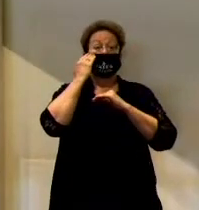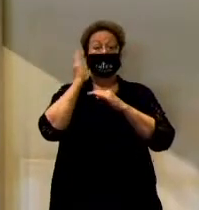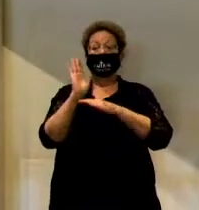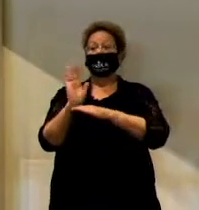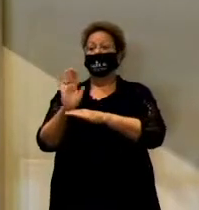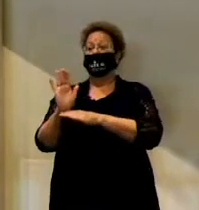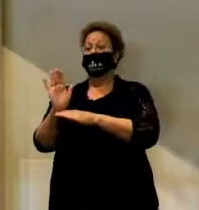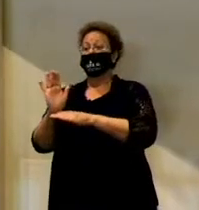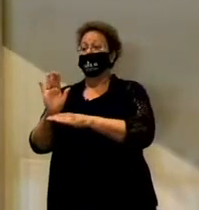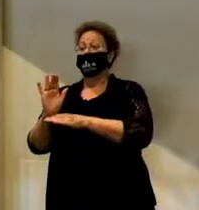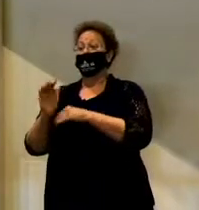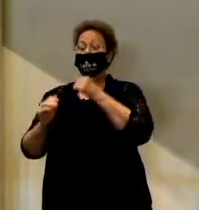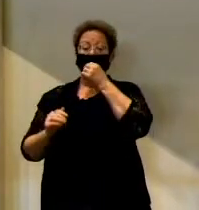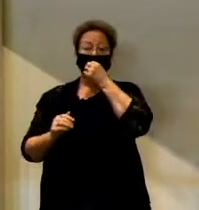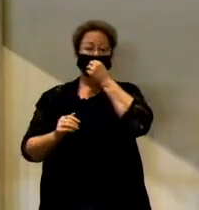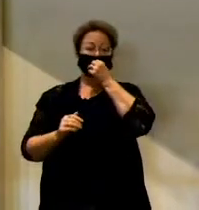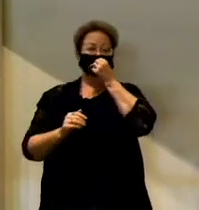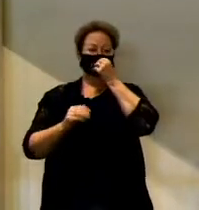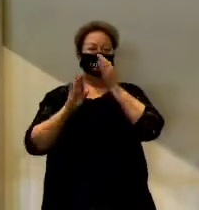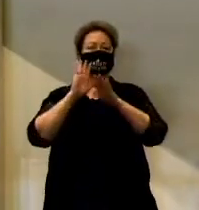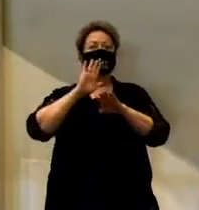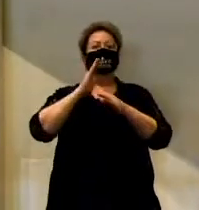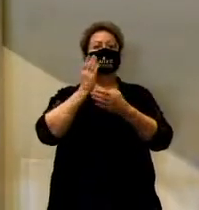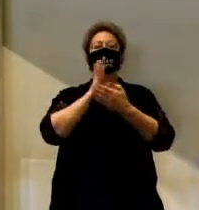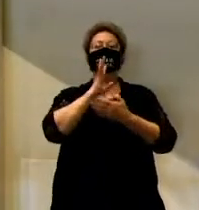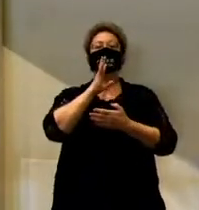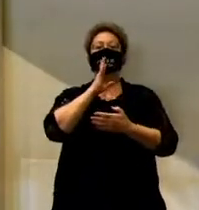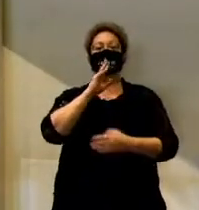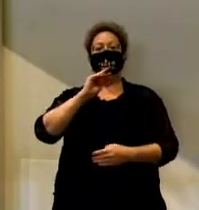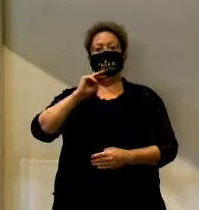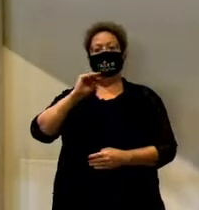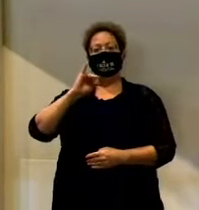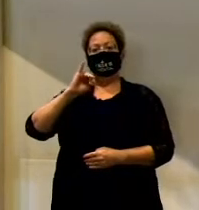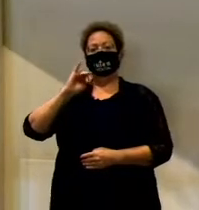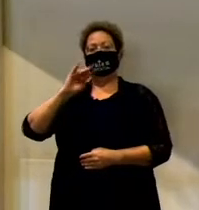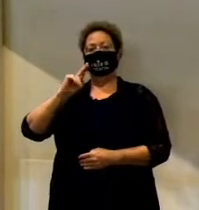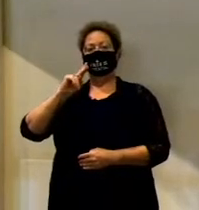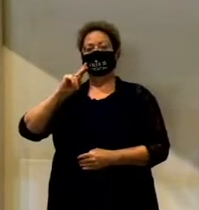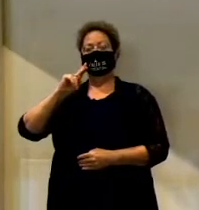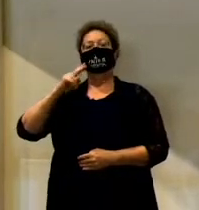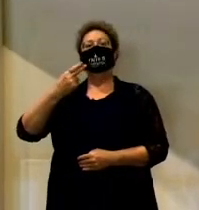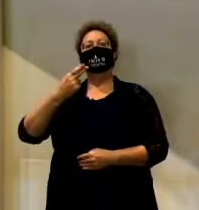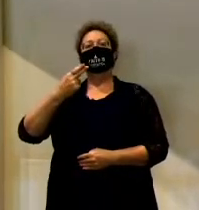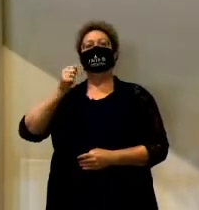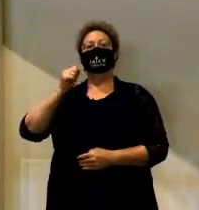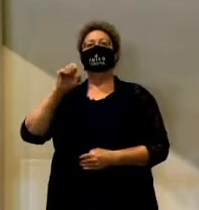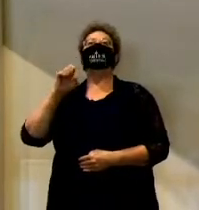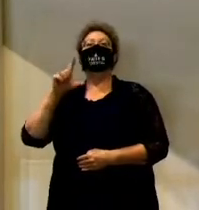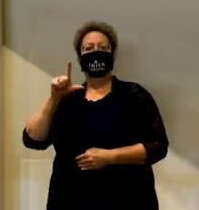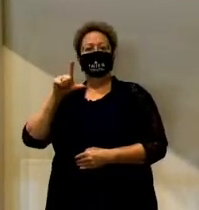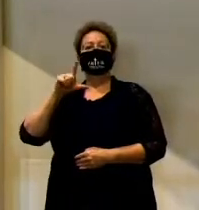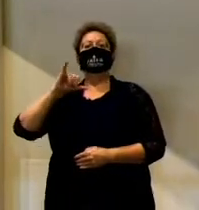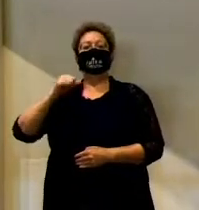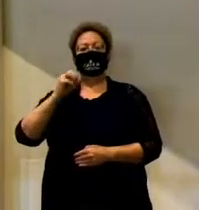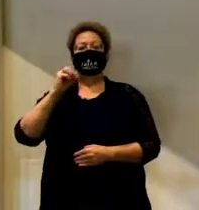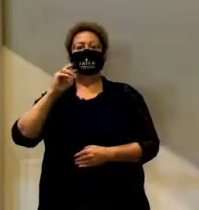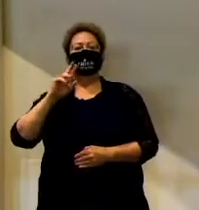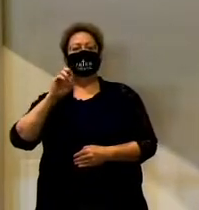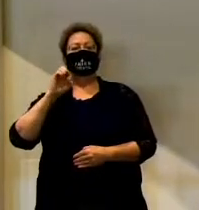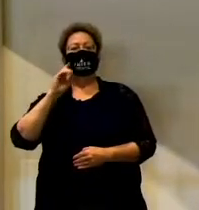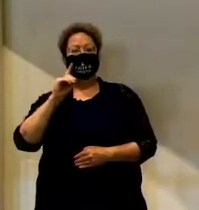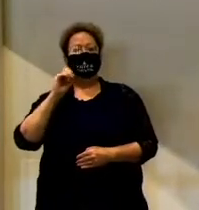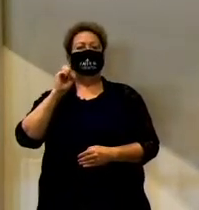Like Mike, Mike is referring to Michael Jordan, okay? It's a story about an orphan who's 13 years old. His name is Calvin